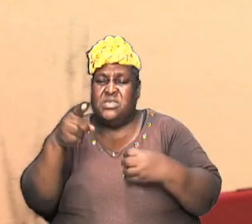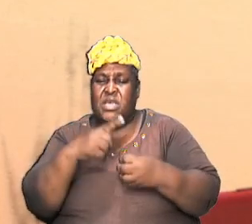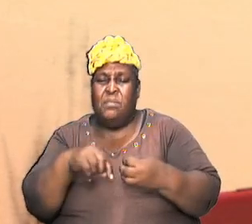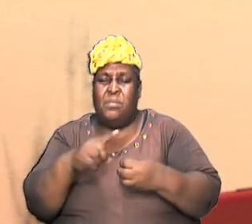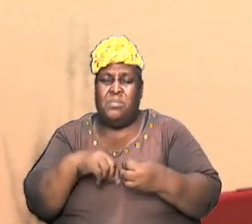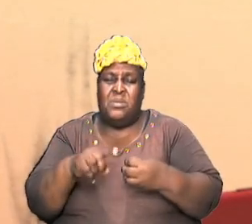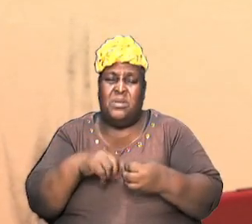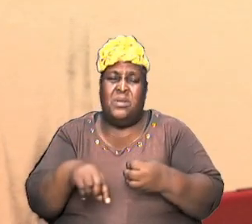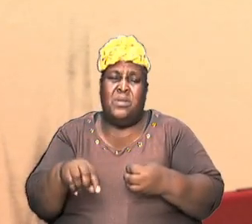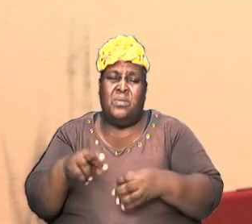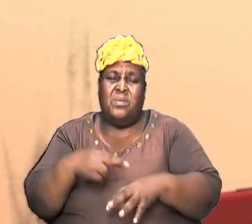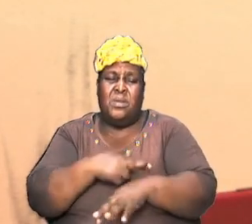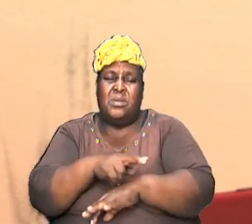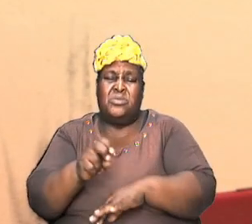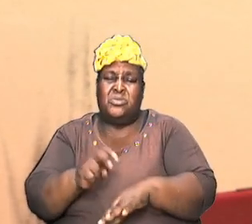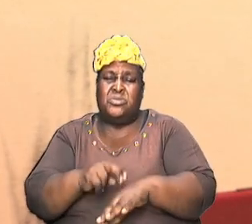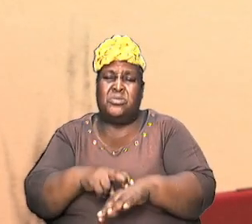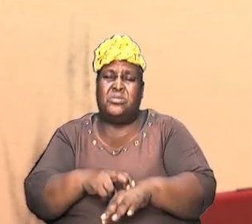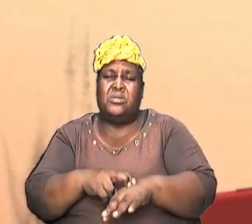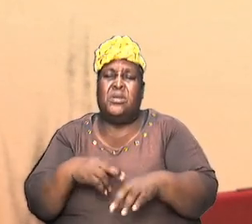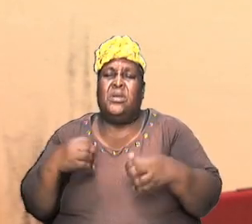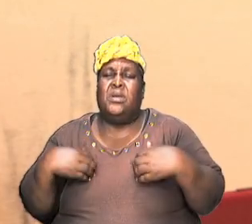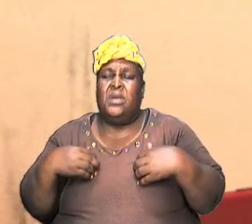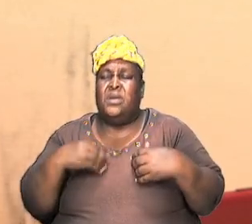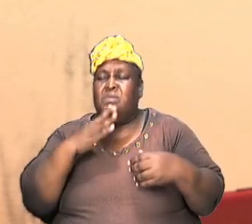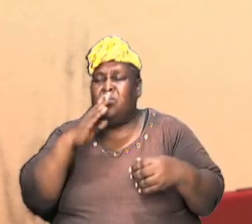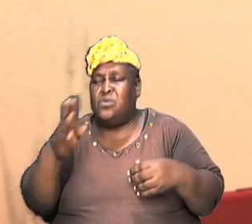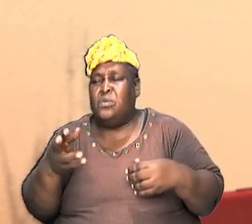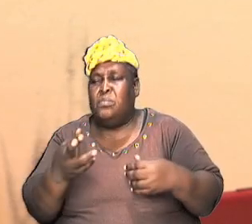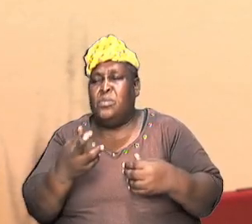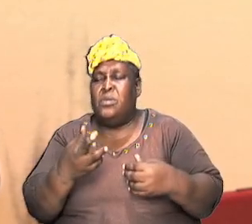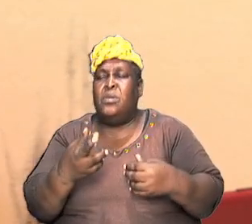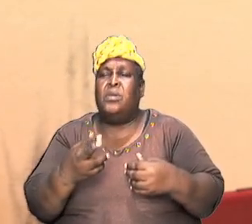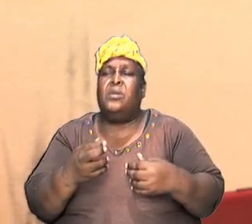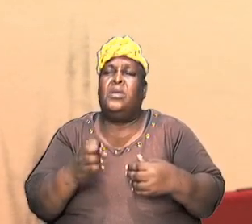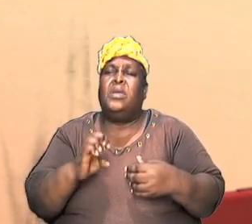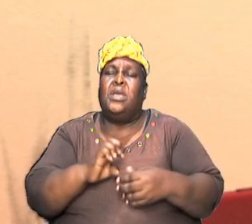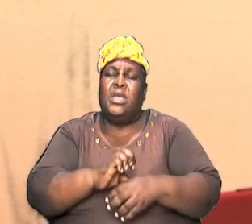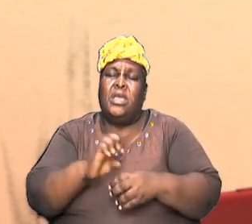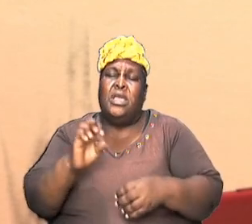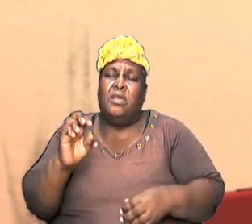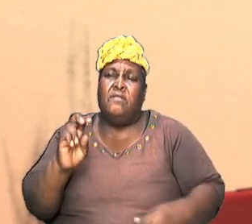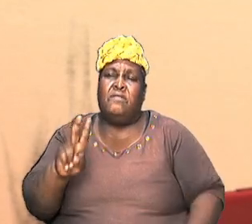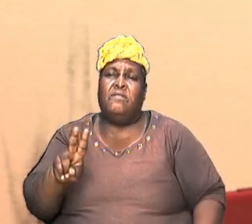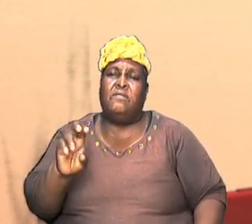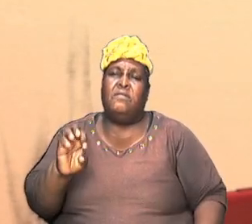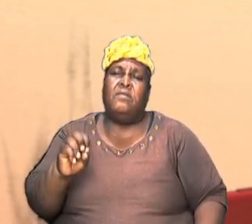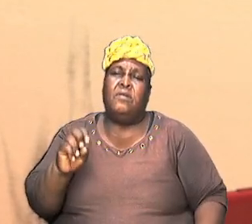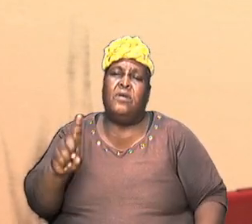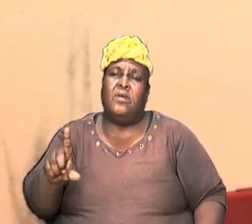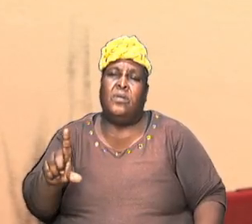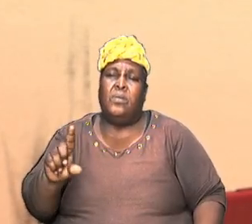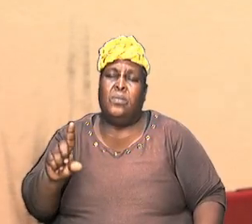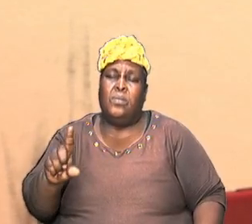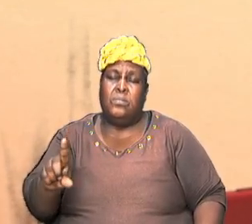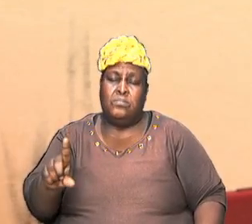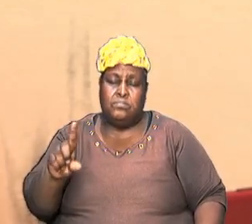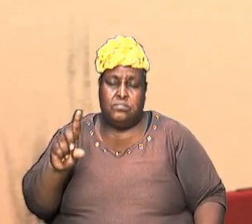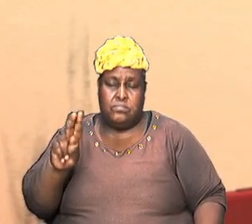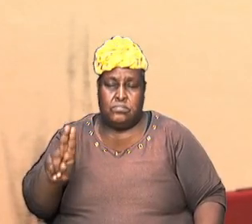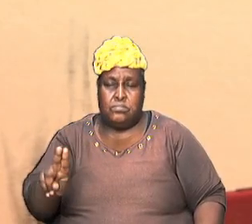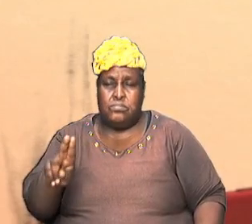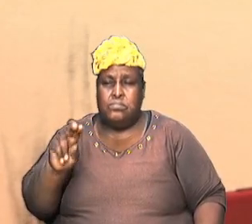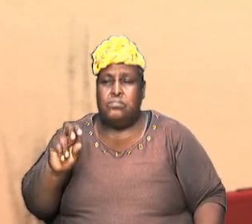be evolution and brothers and sisters we took time out and we addressed the hard questions and we even went